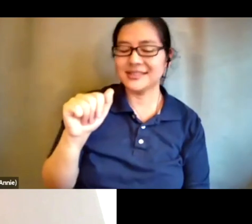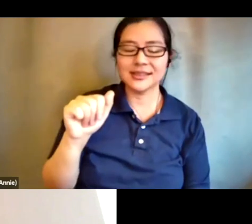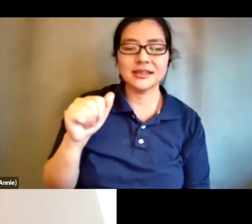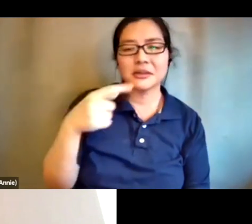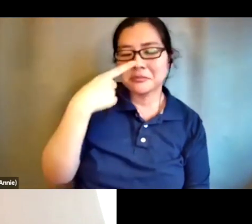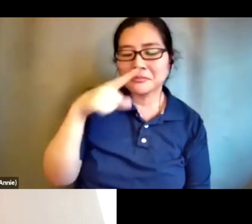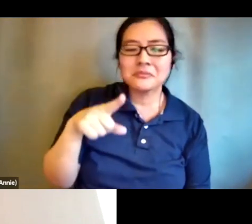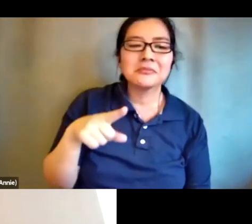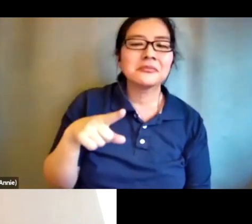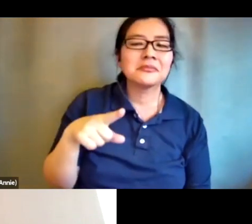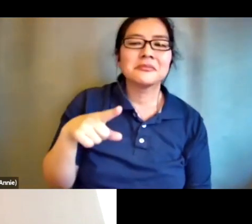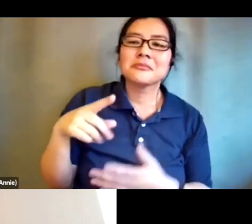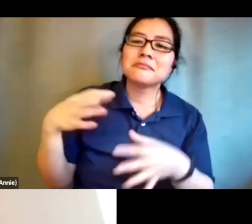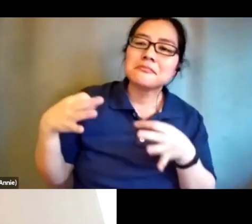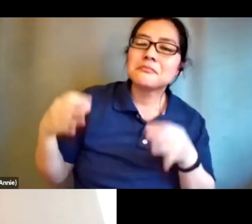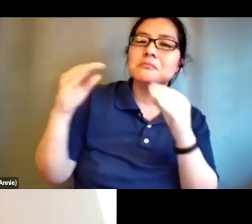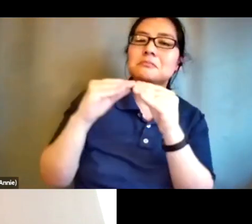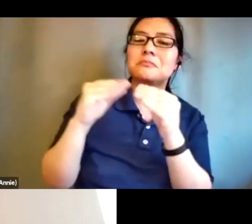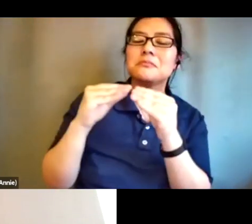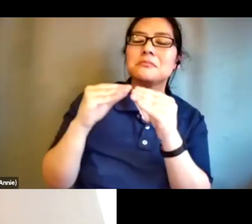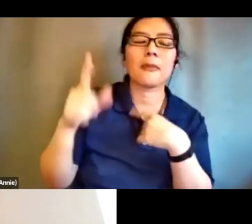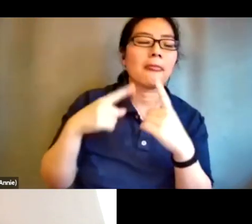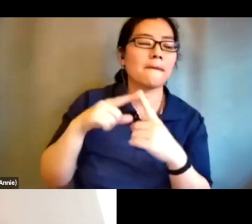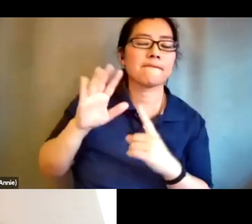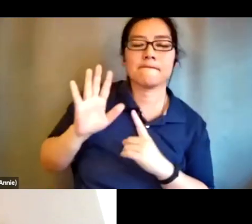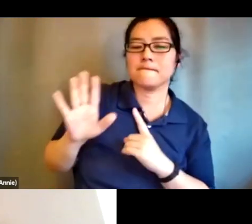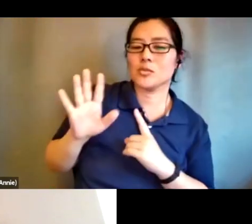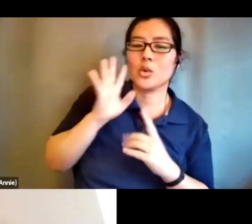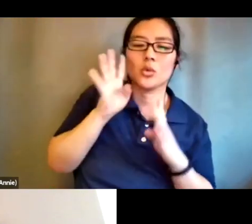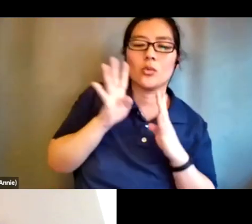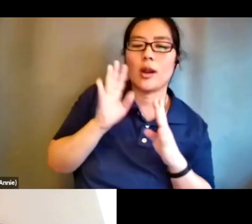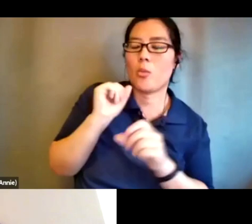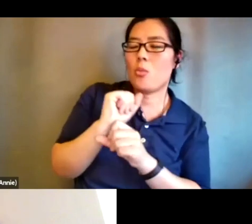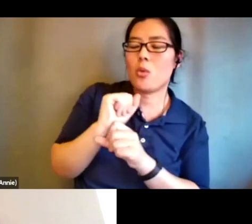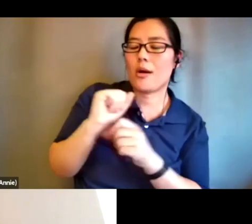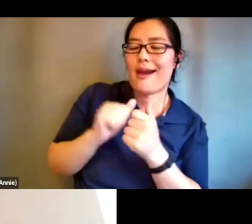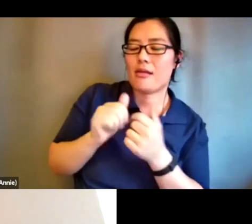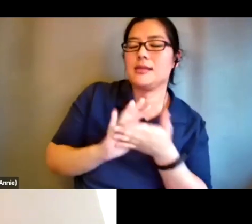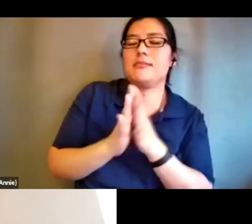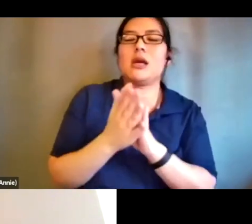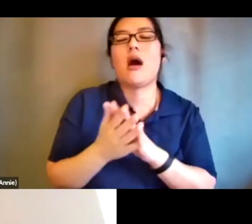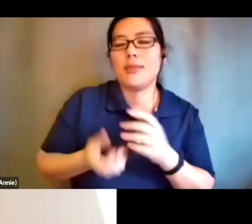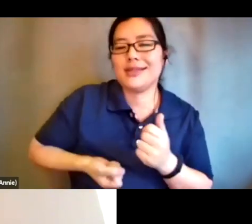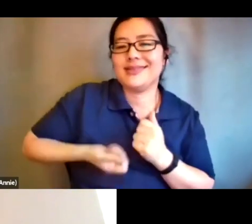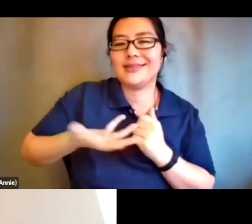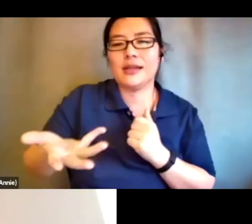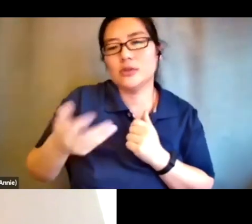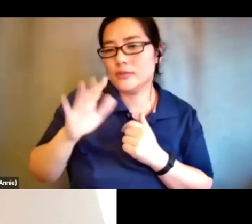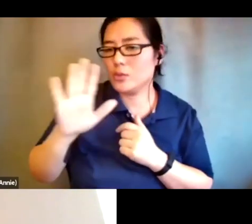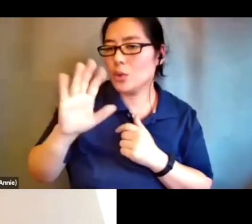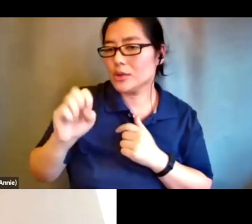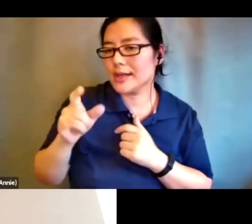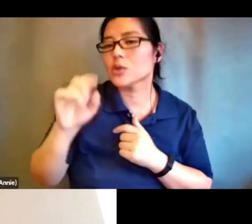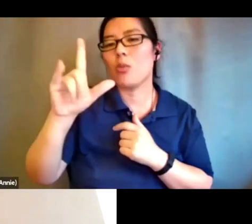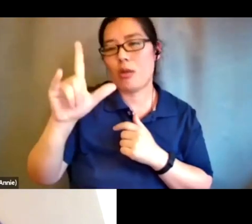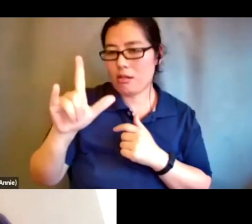a bit with us about how your creative work is an extension of your sexual expression i will say